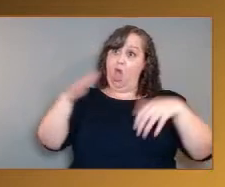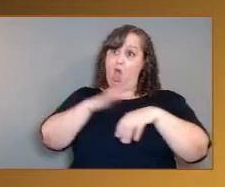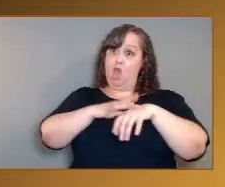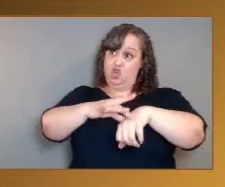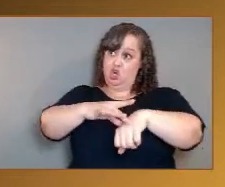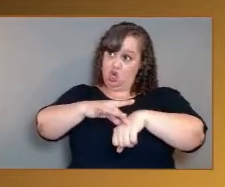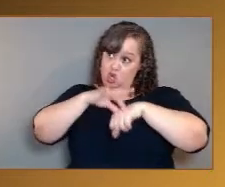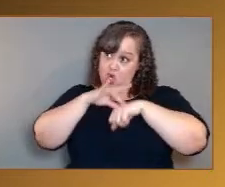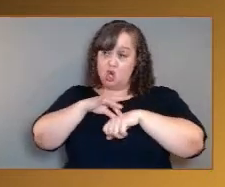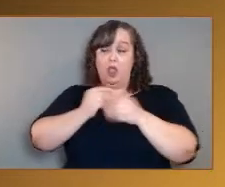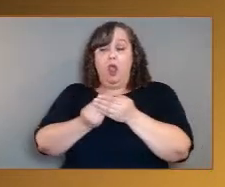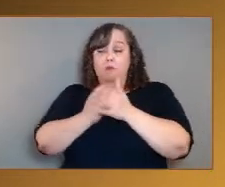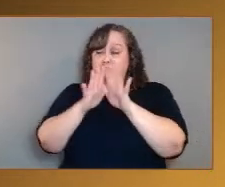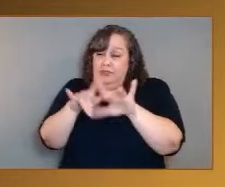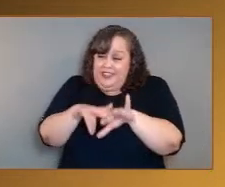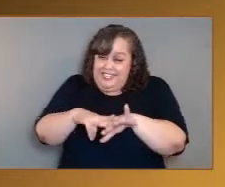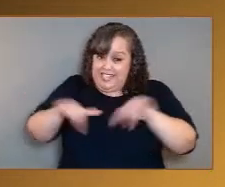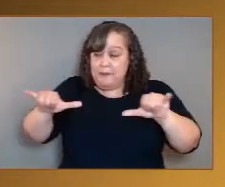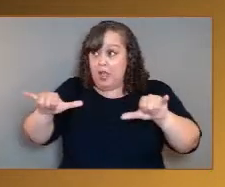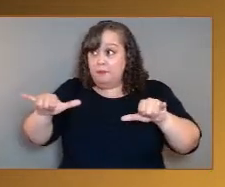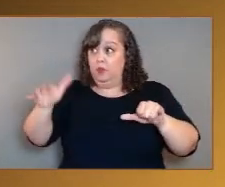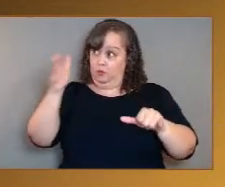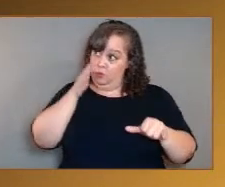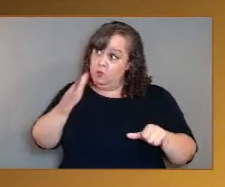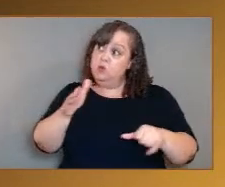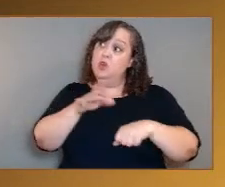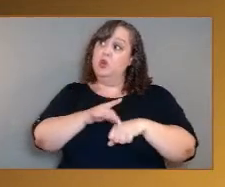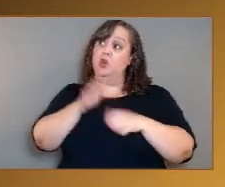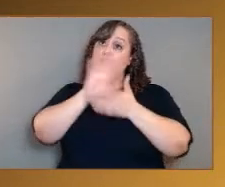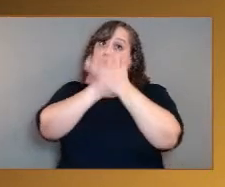Earth to look into something like Venus in just a couple of decades?